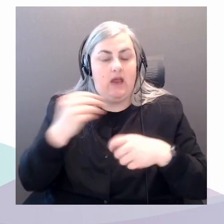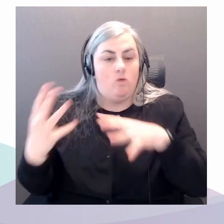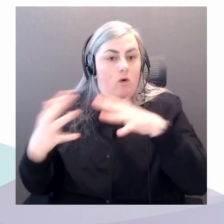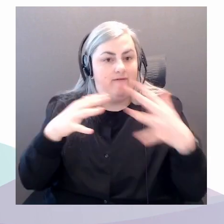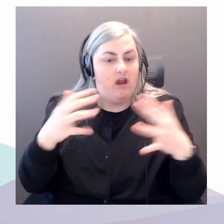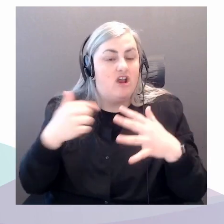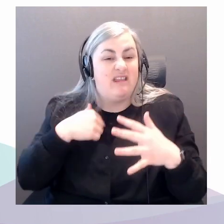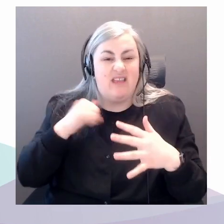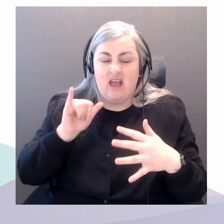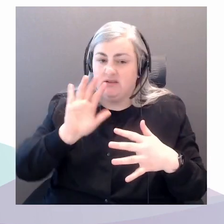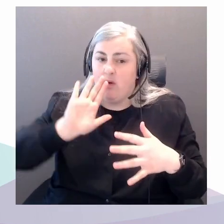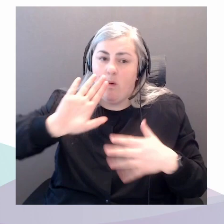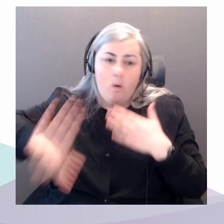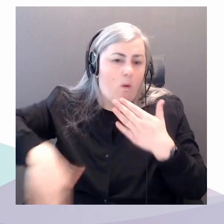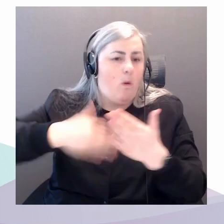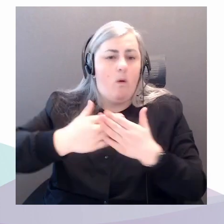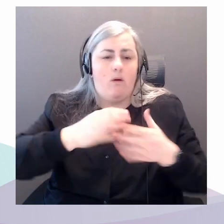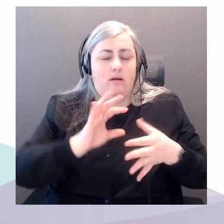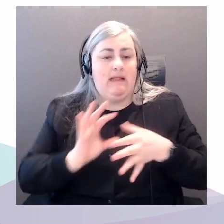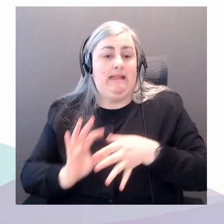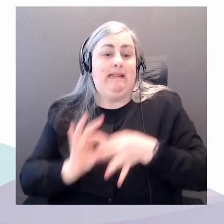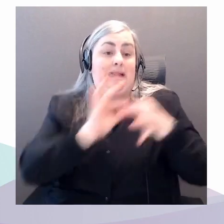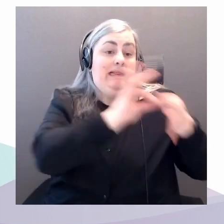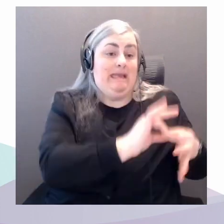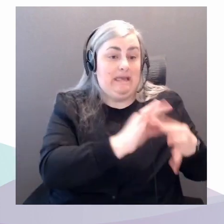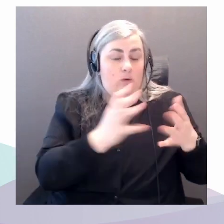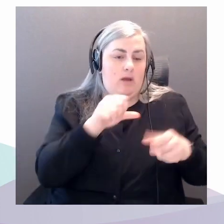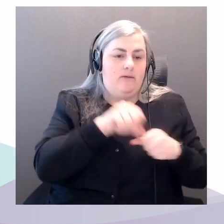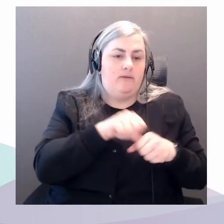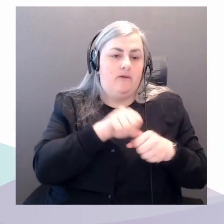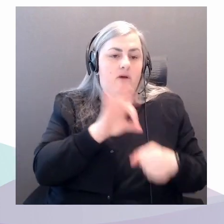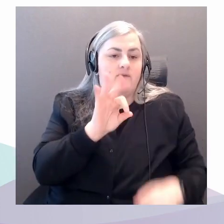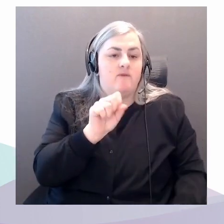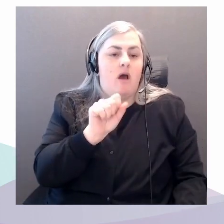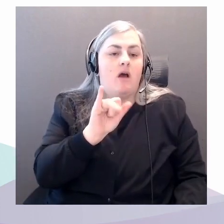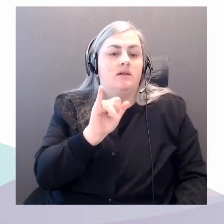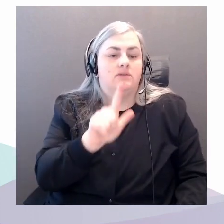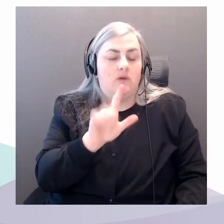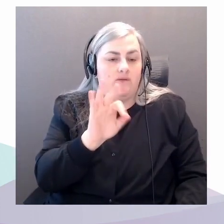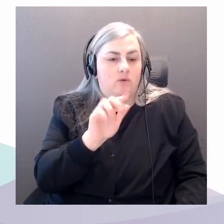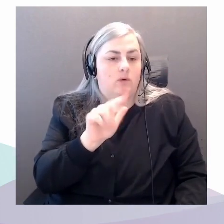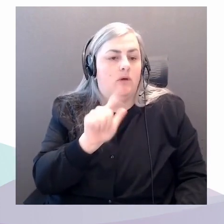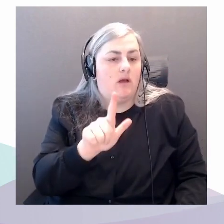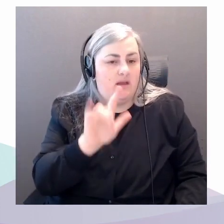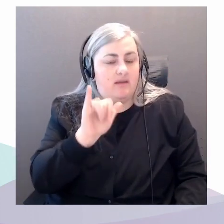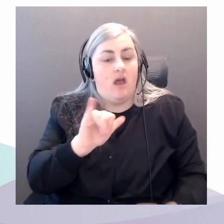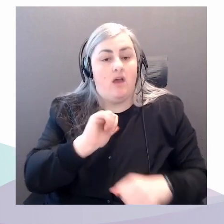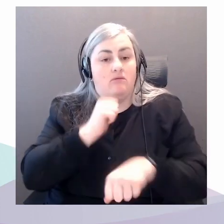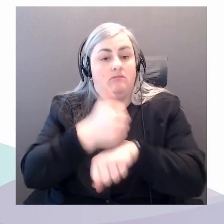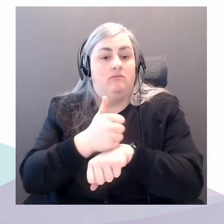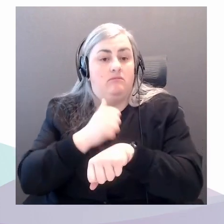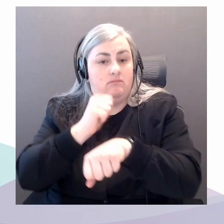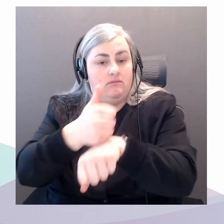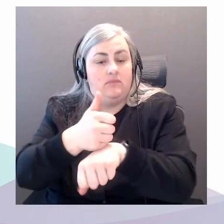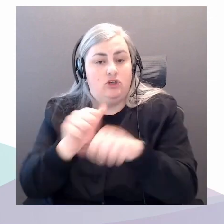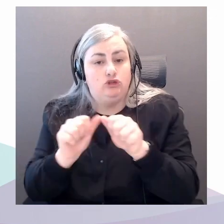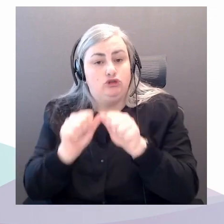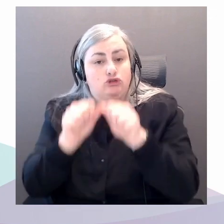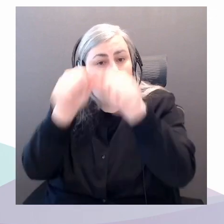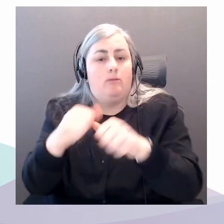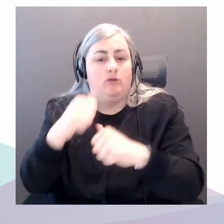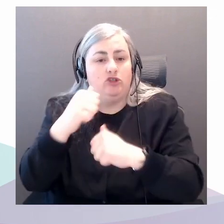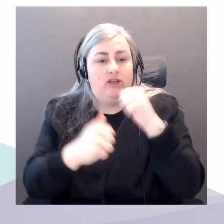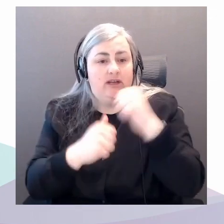affordability of fossil fuels, which has created durable structures that we're going to have to repurpose in a post oil future. But